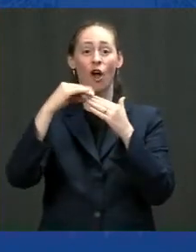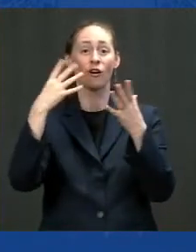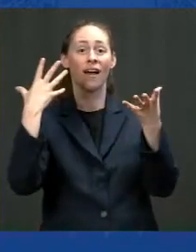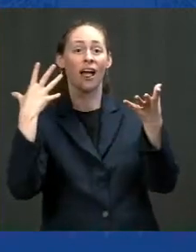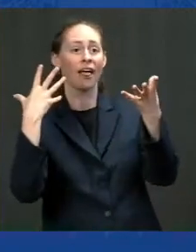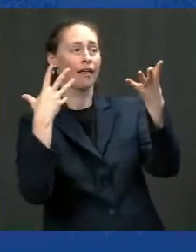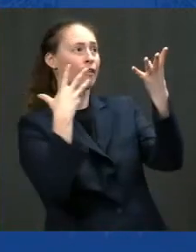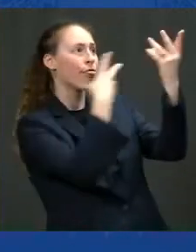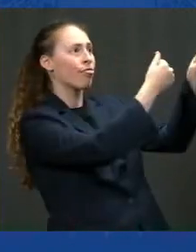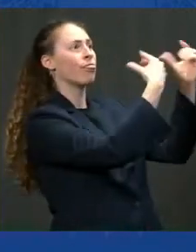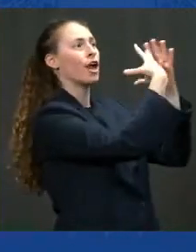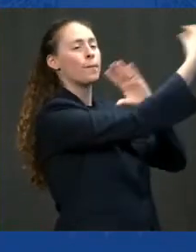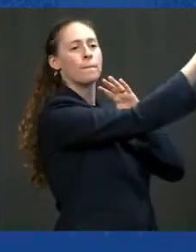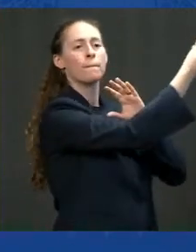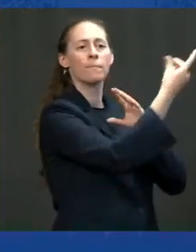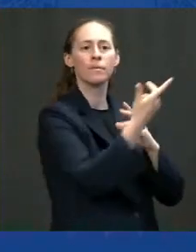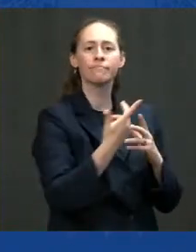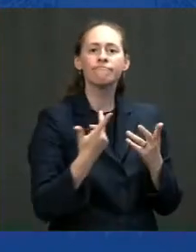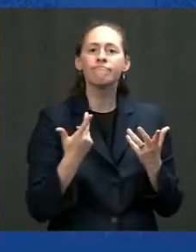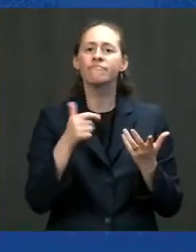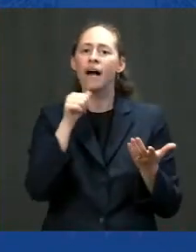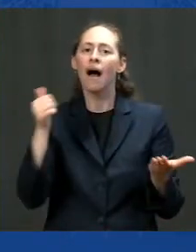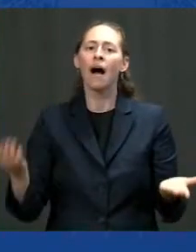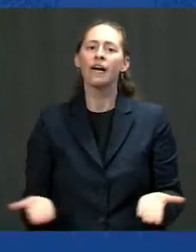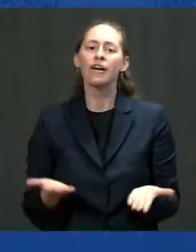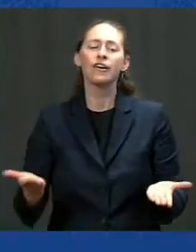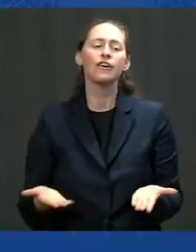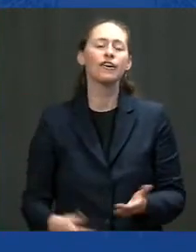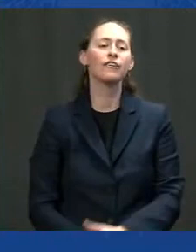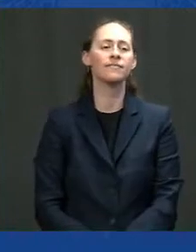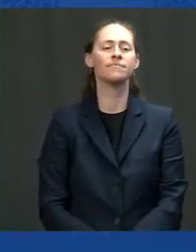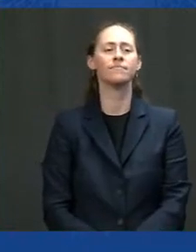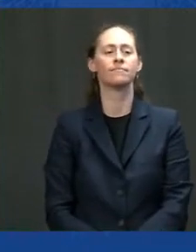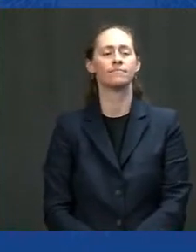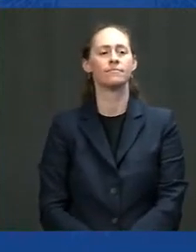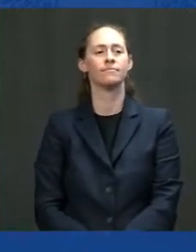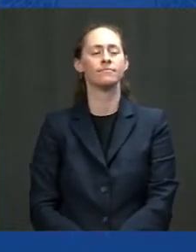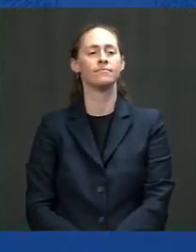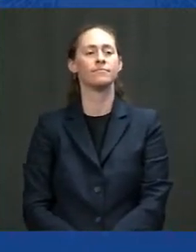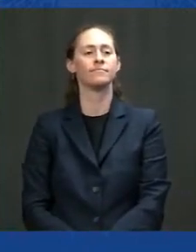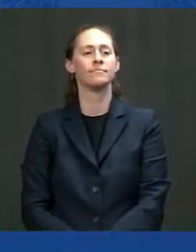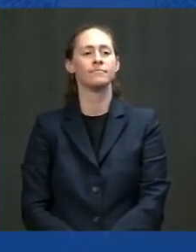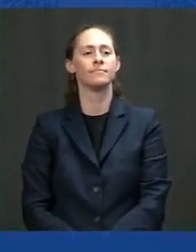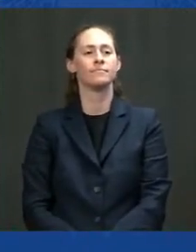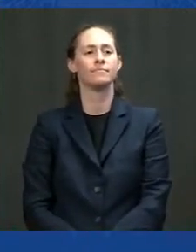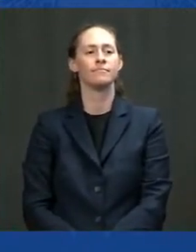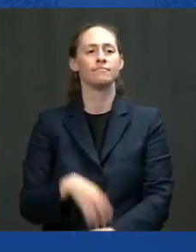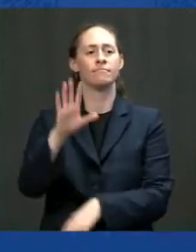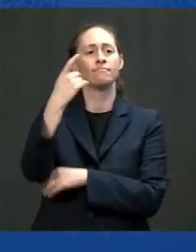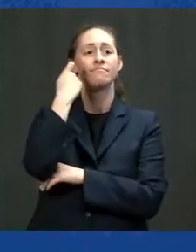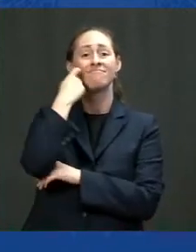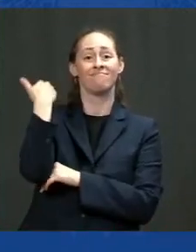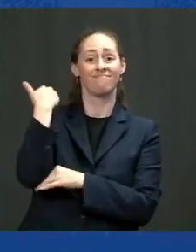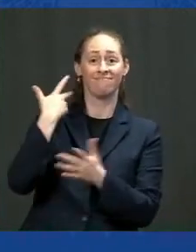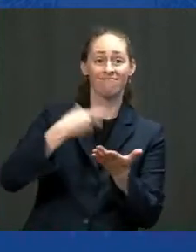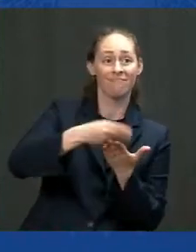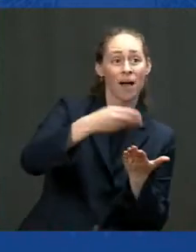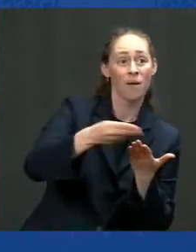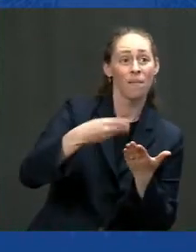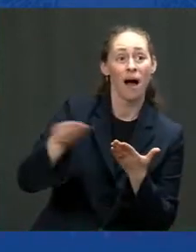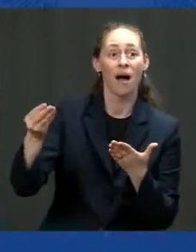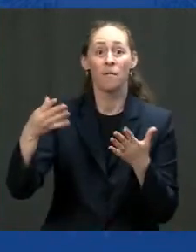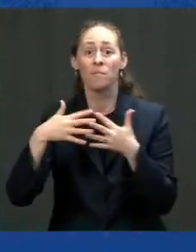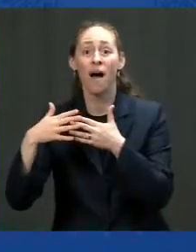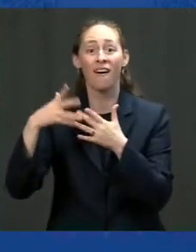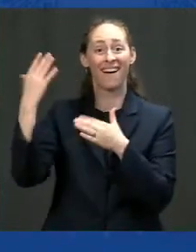In recent years, Buy America has become a hollow promise that my make-in-my administration is going to make